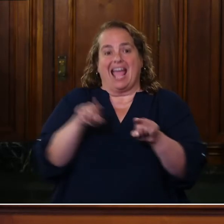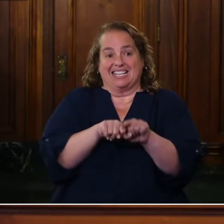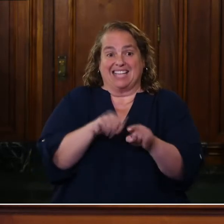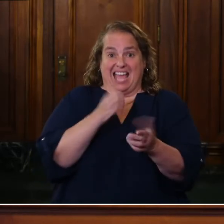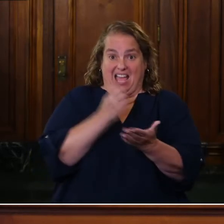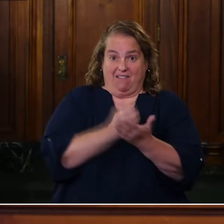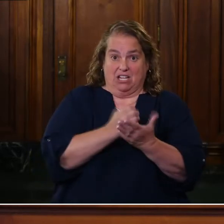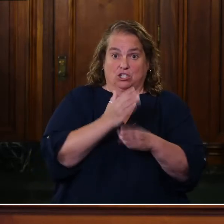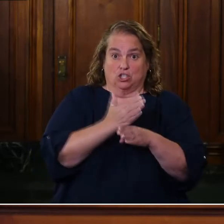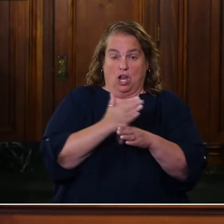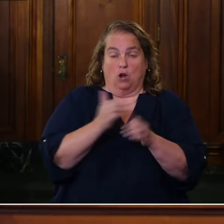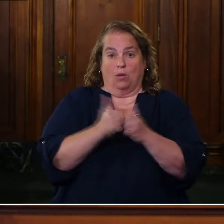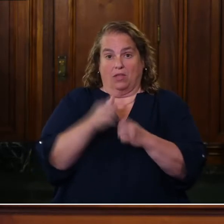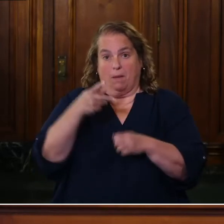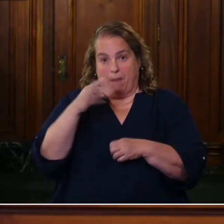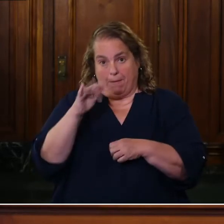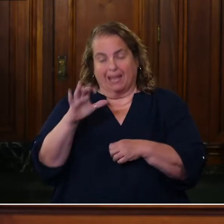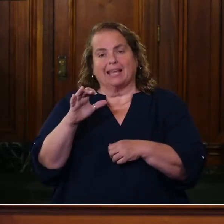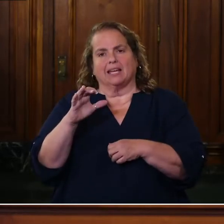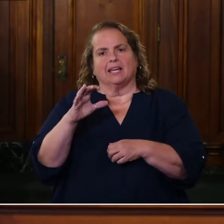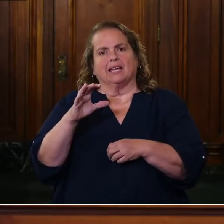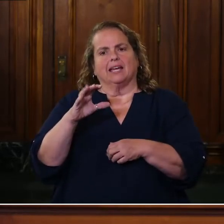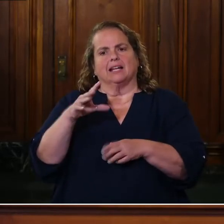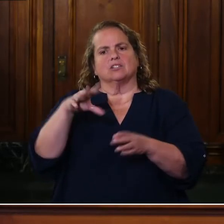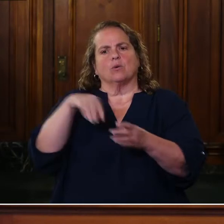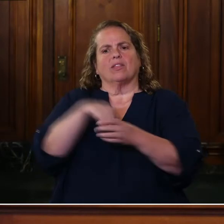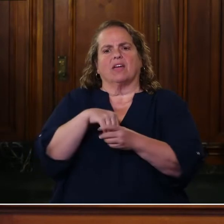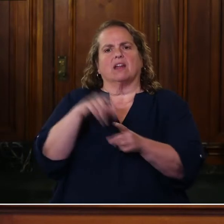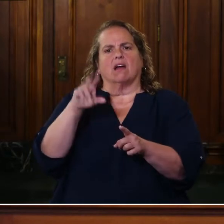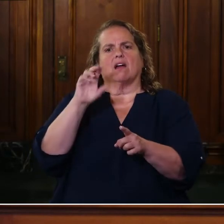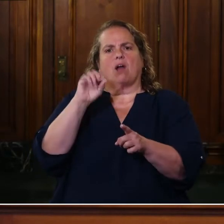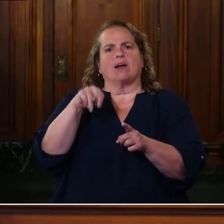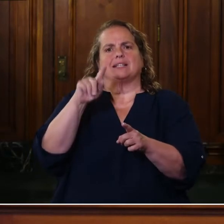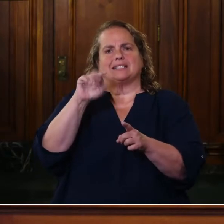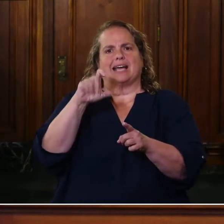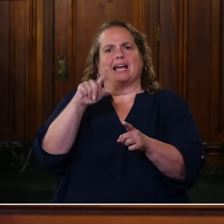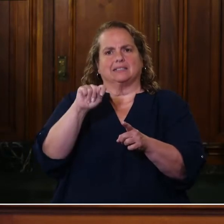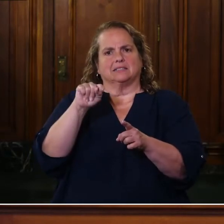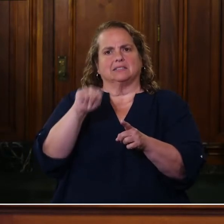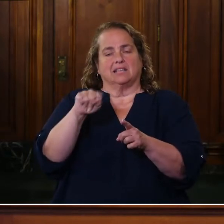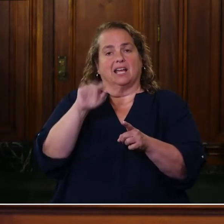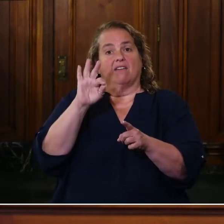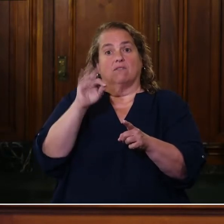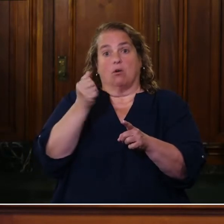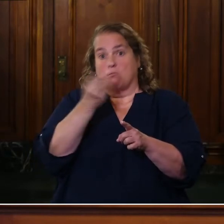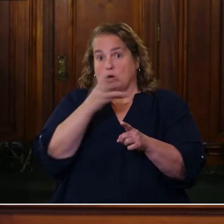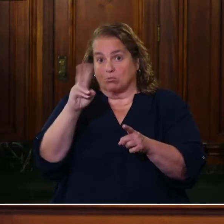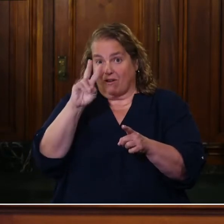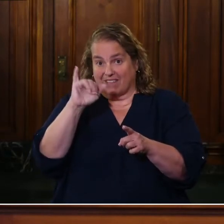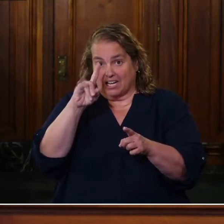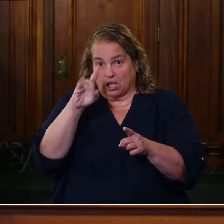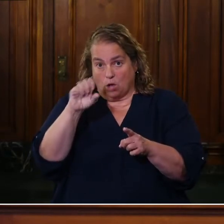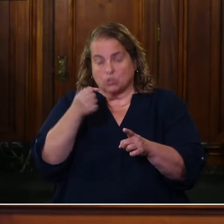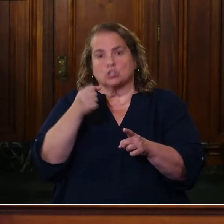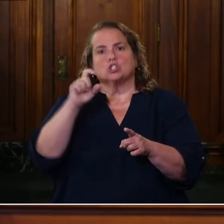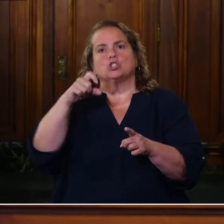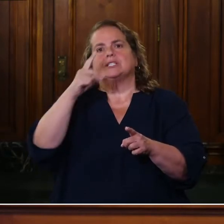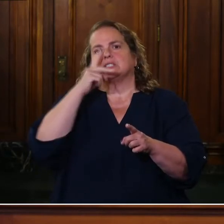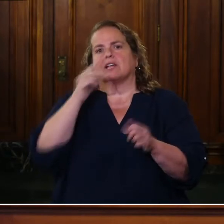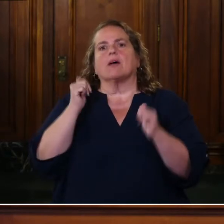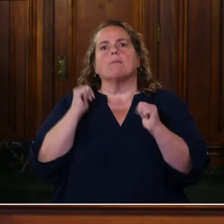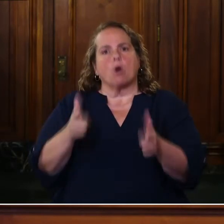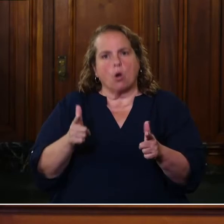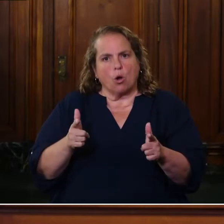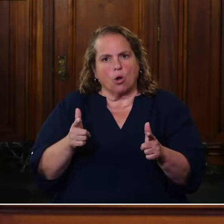public, that it's in contact. In other words, um, if, if there are multiple videos, people ought to be able to see them all,